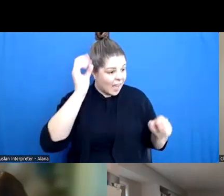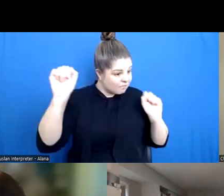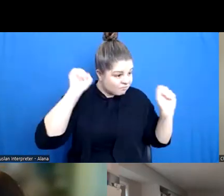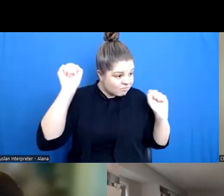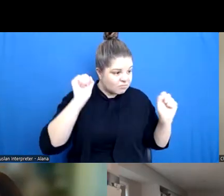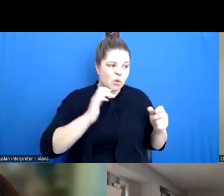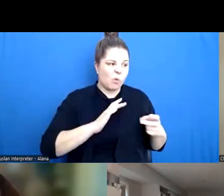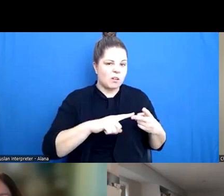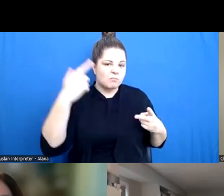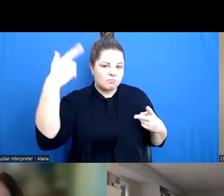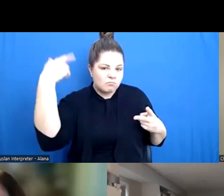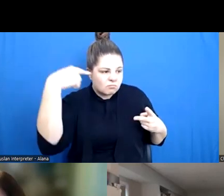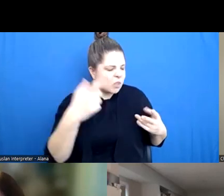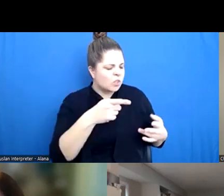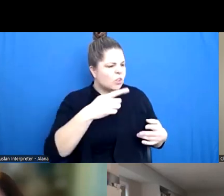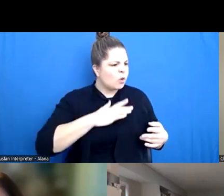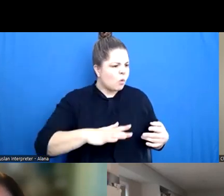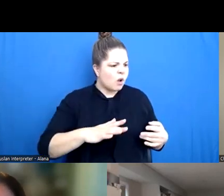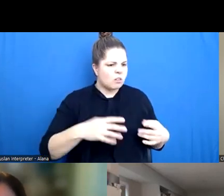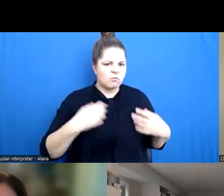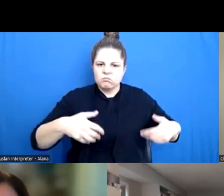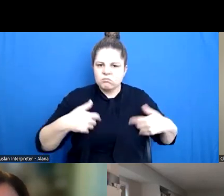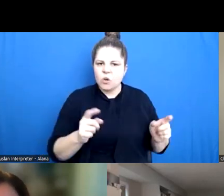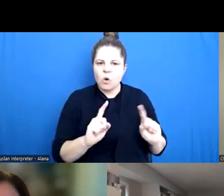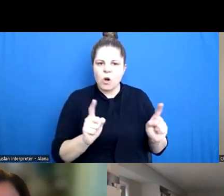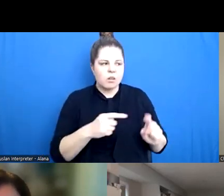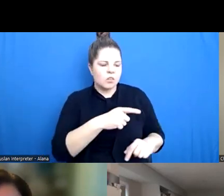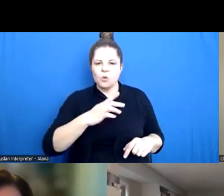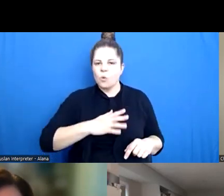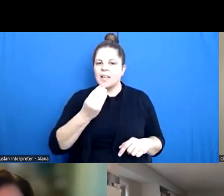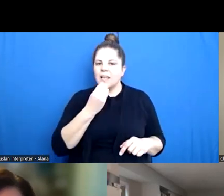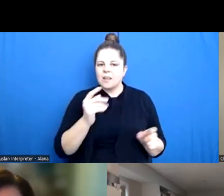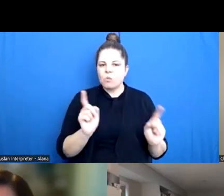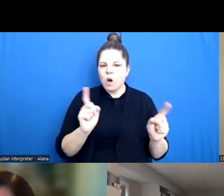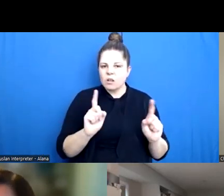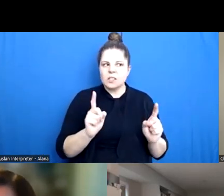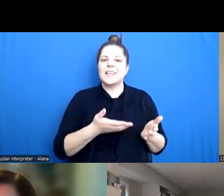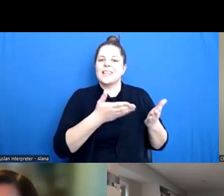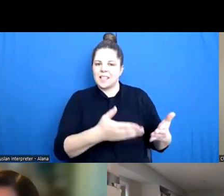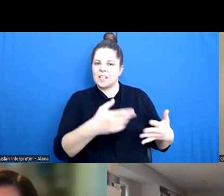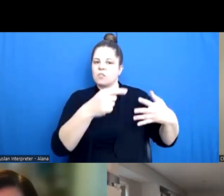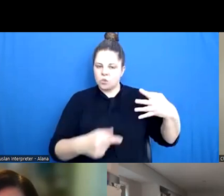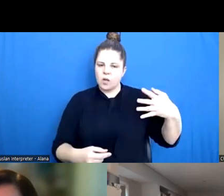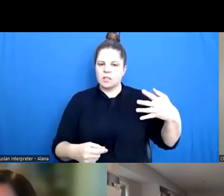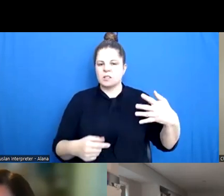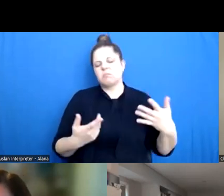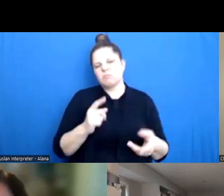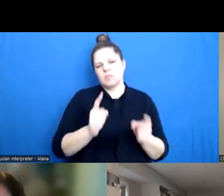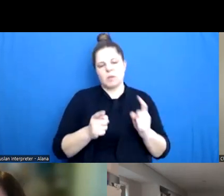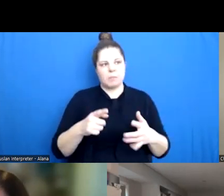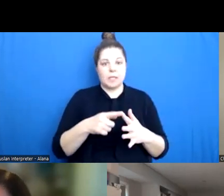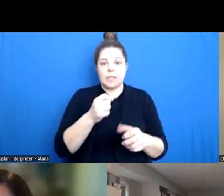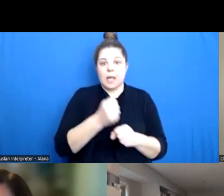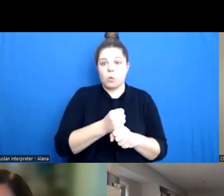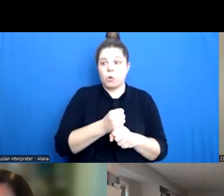they want to wear, or what they want to eat. Or if it's something that really they need to do, like, you know, they've got to hold your hand